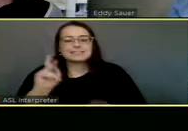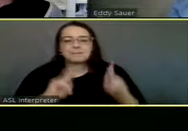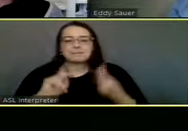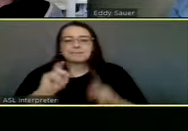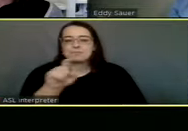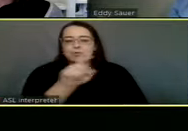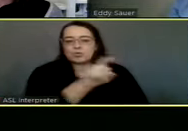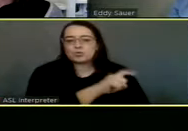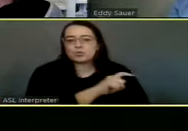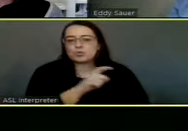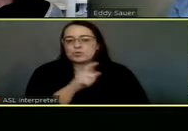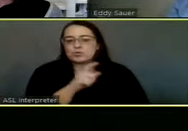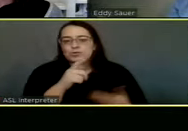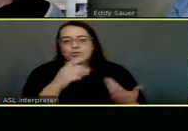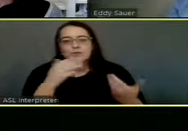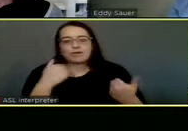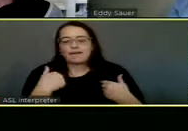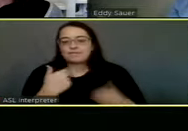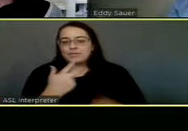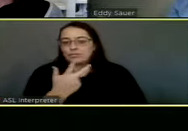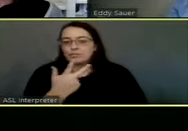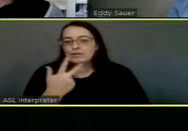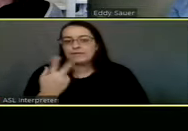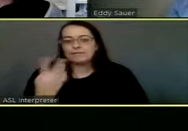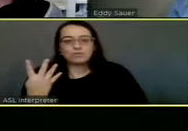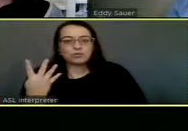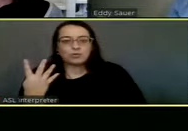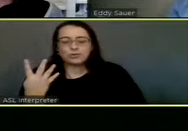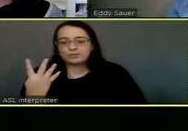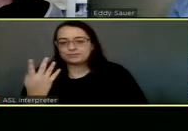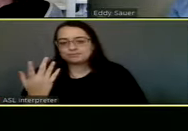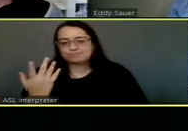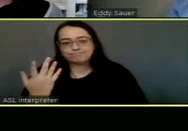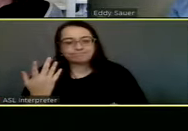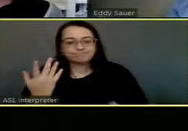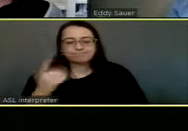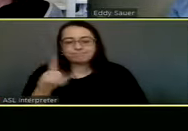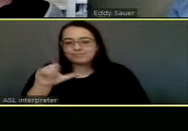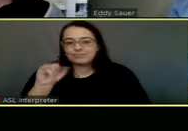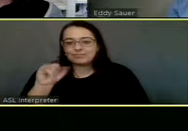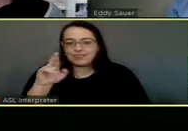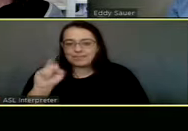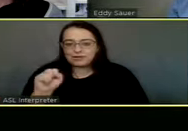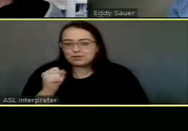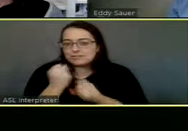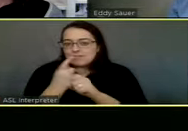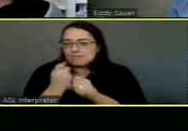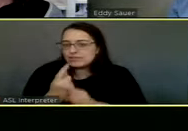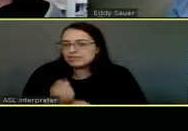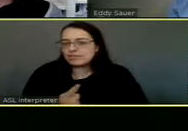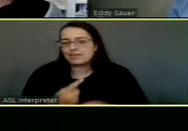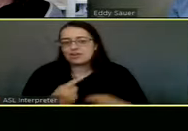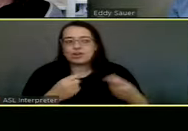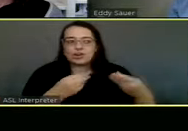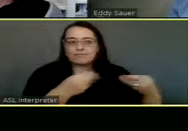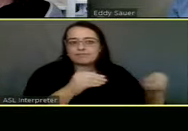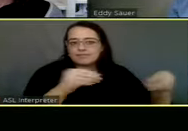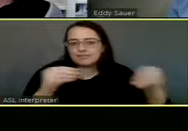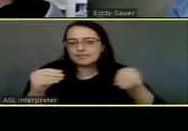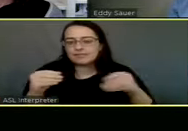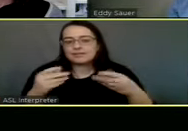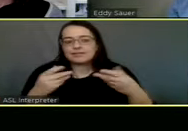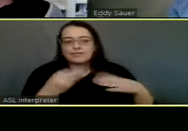haven't, where we're talking three or four, you know, um, litters in a year and trying to, to